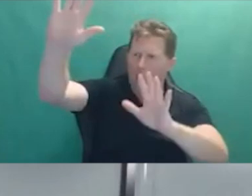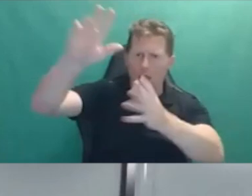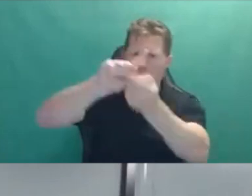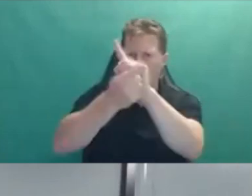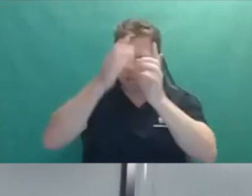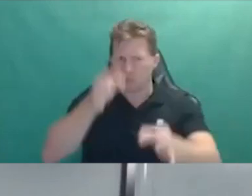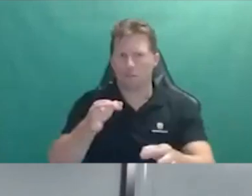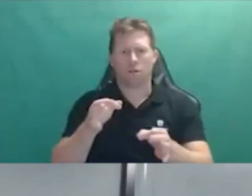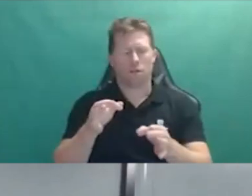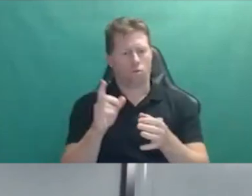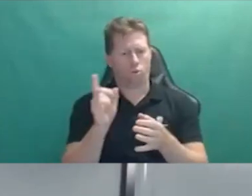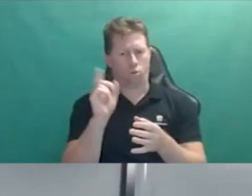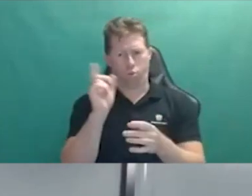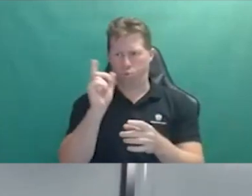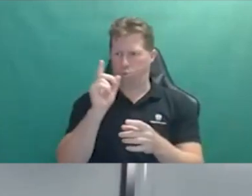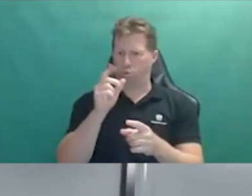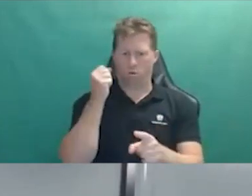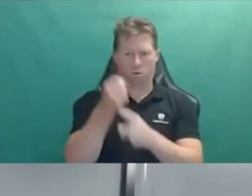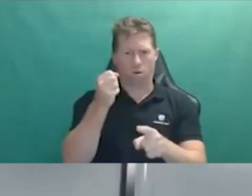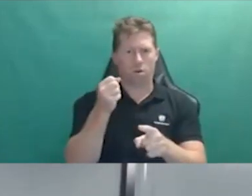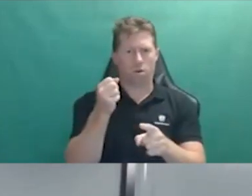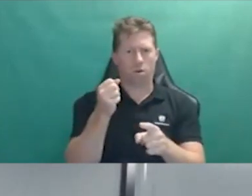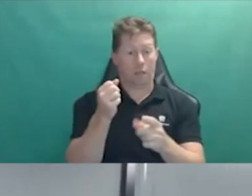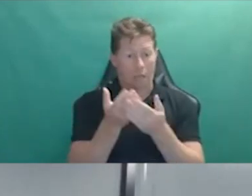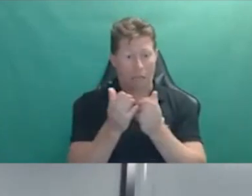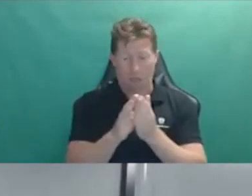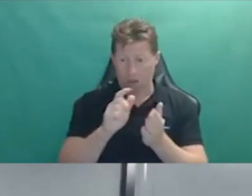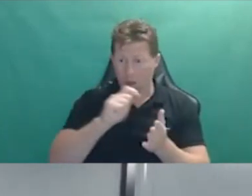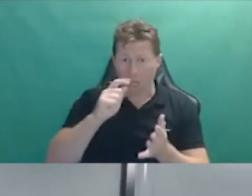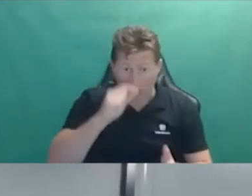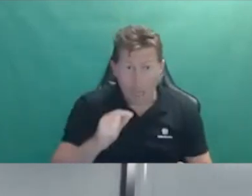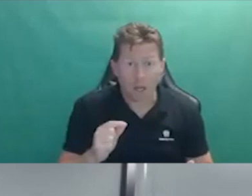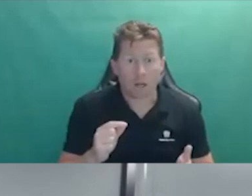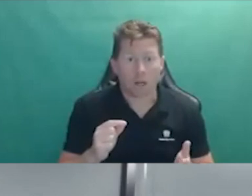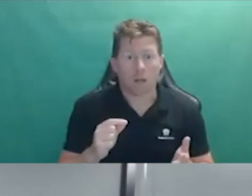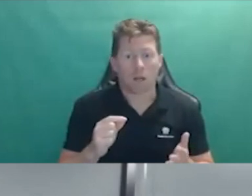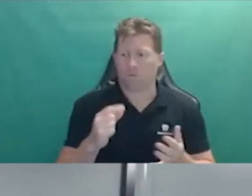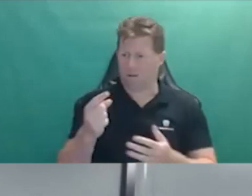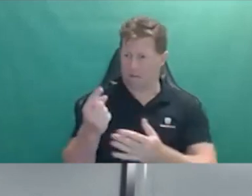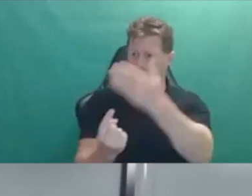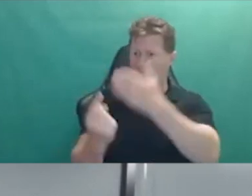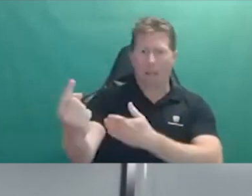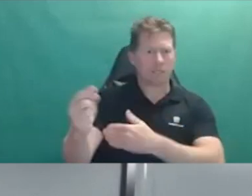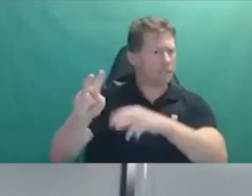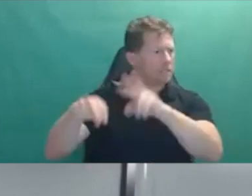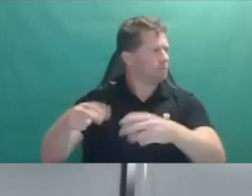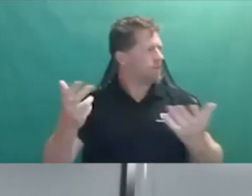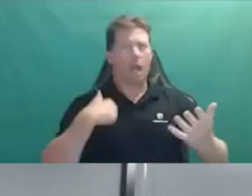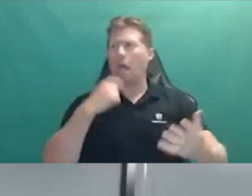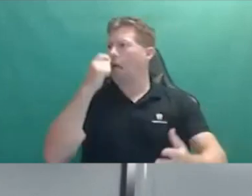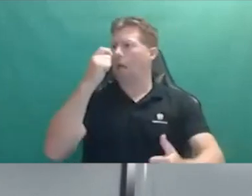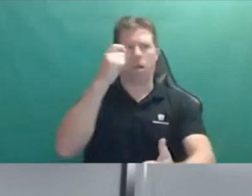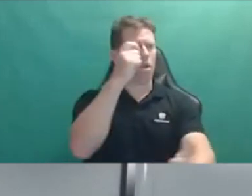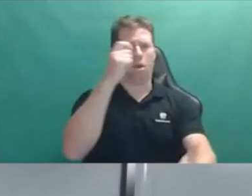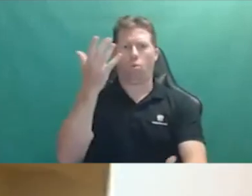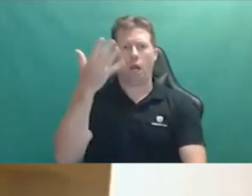what impact do you think the lack of being able to appeal an independent assessment will be for people with disability?